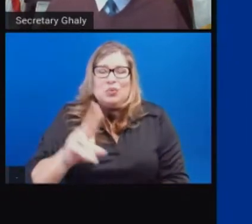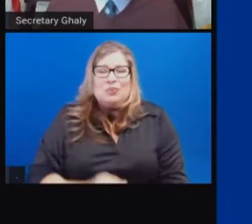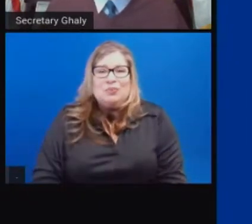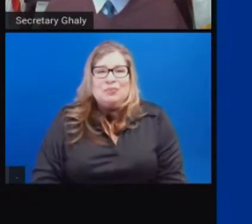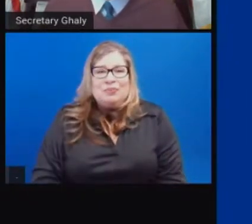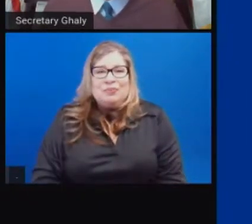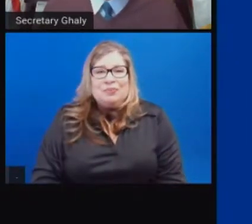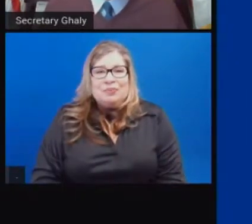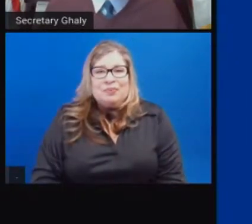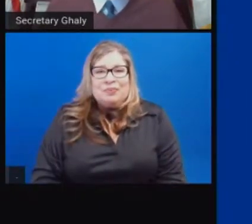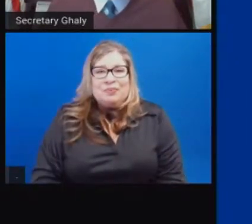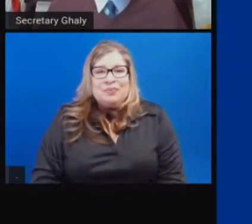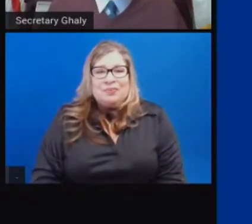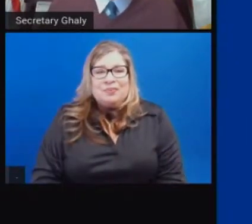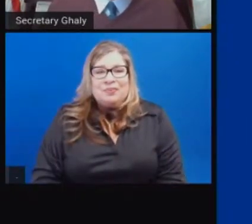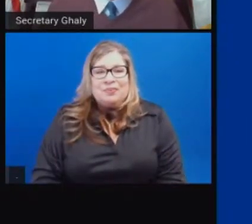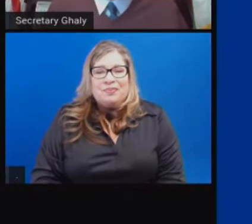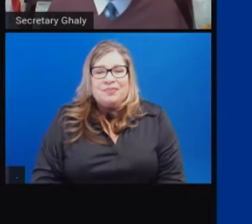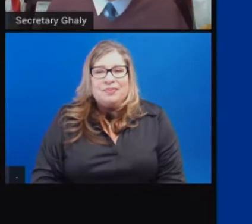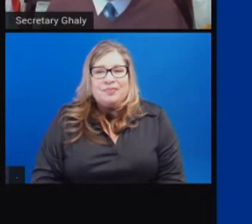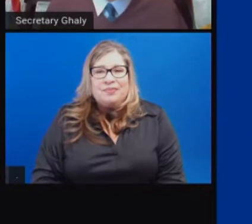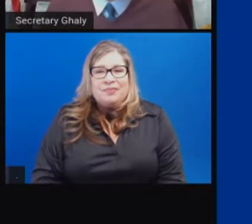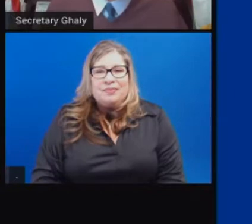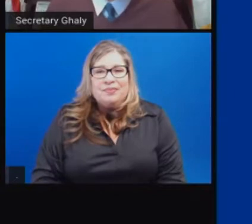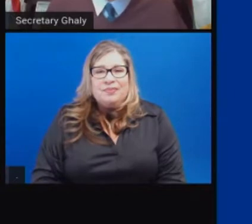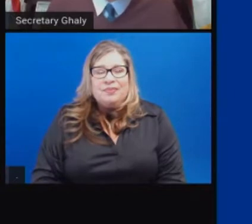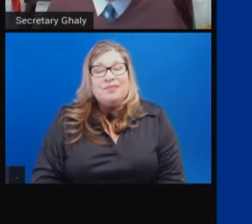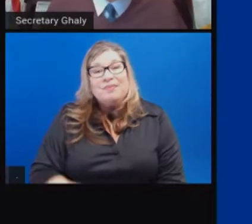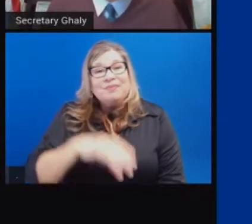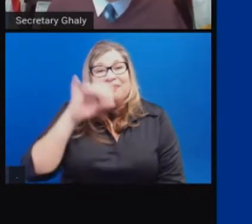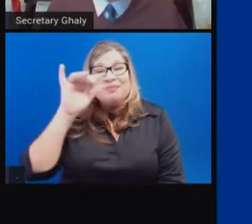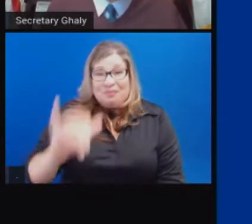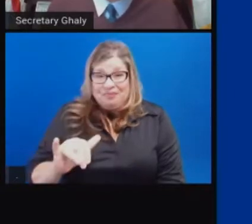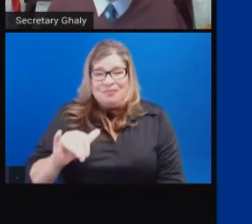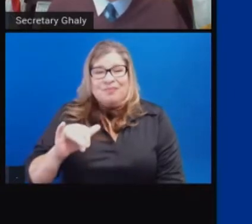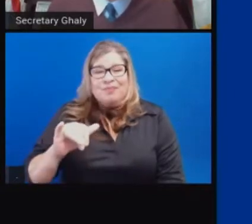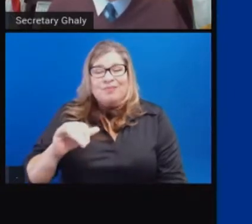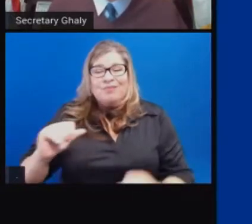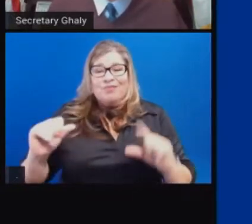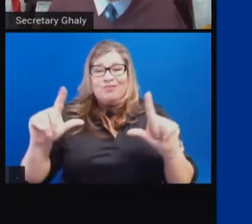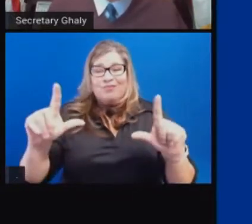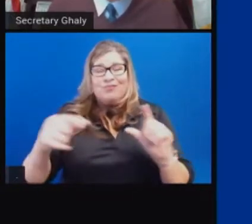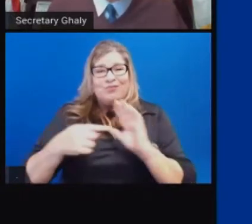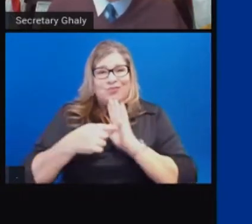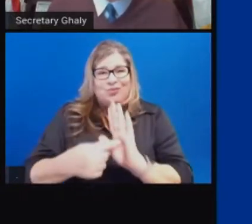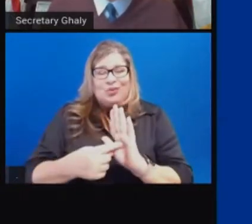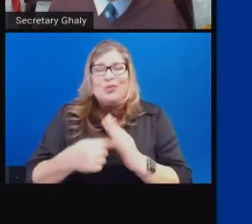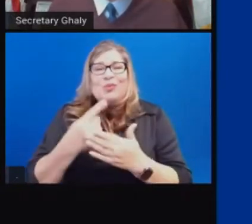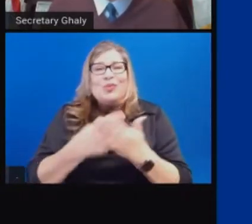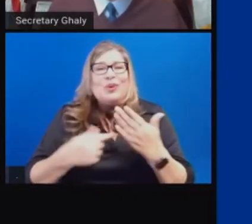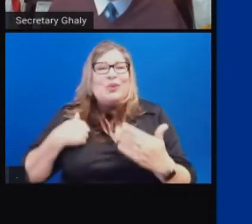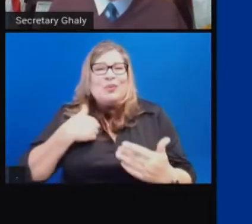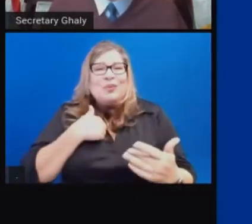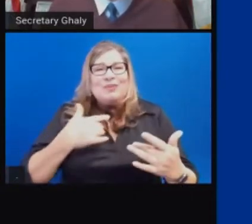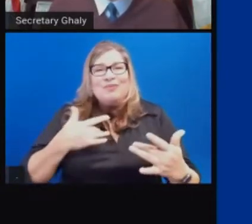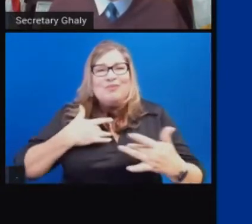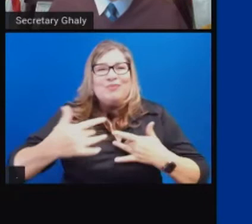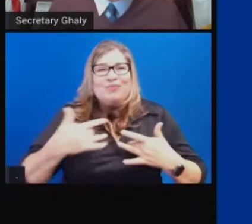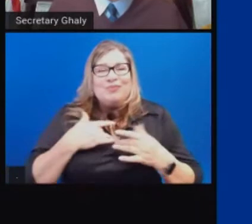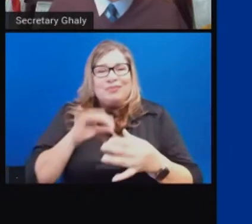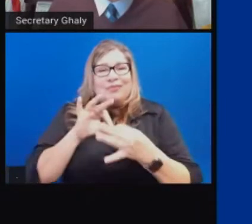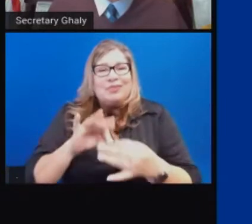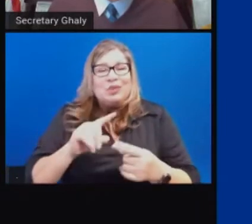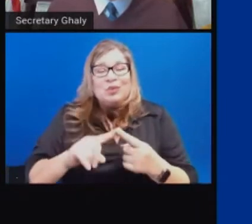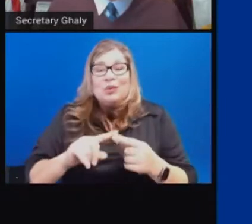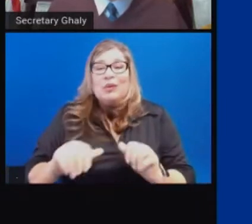And this is what I'll say punchline slide. If we look at what we were worried about in terms of total number